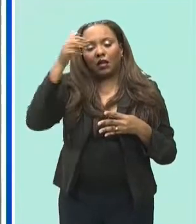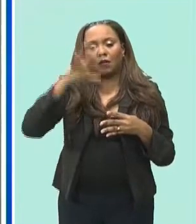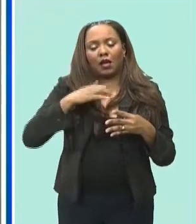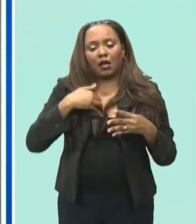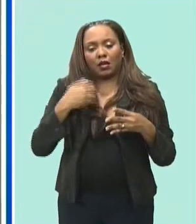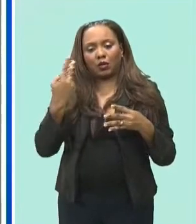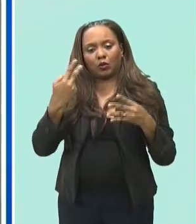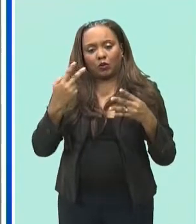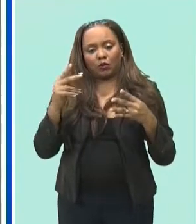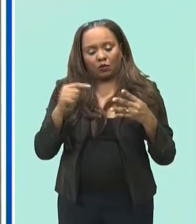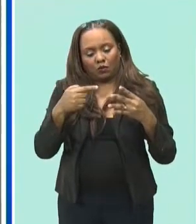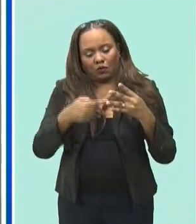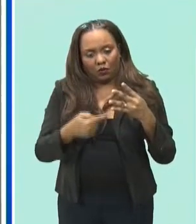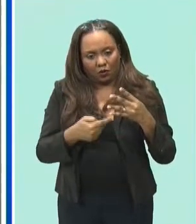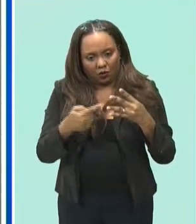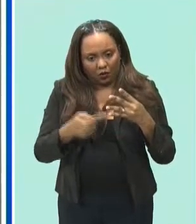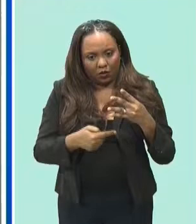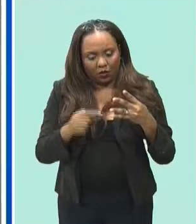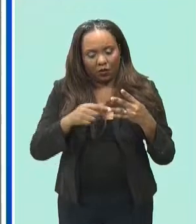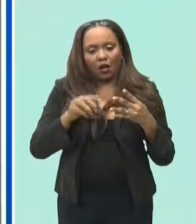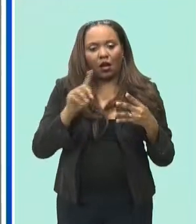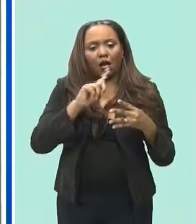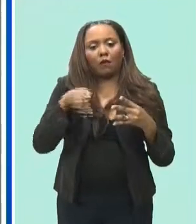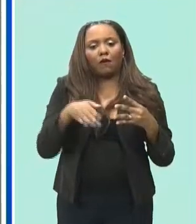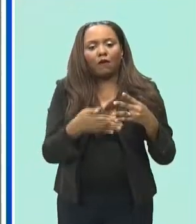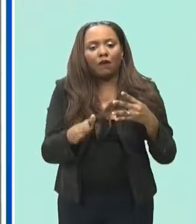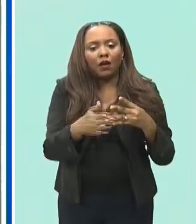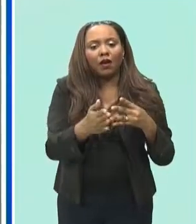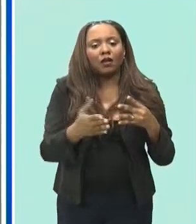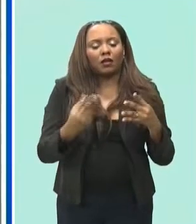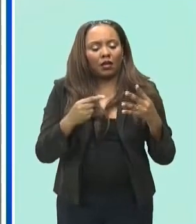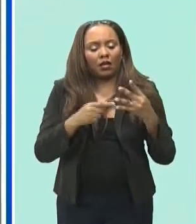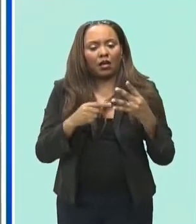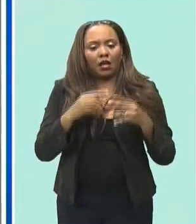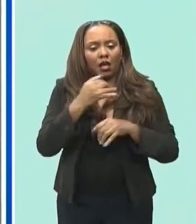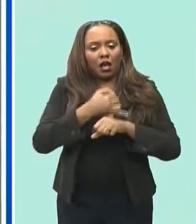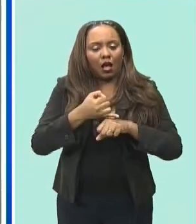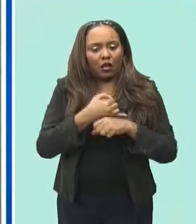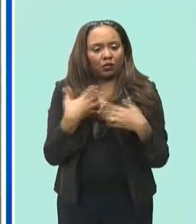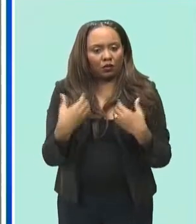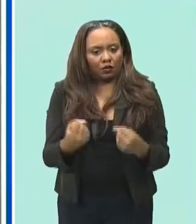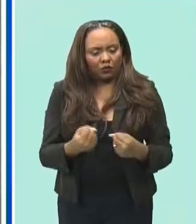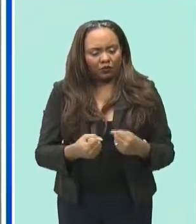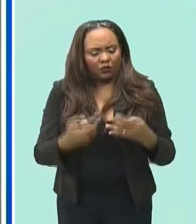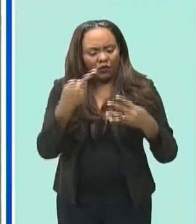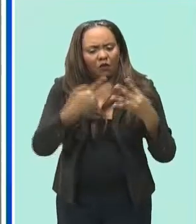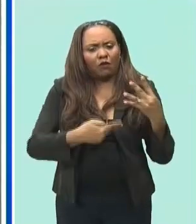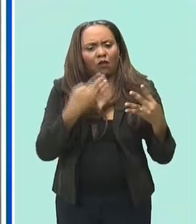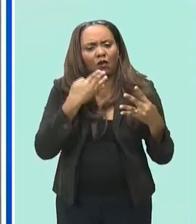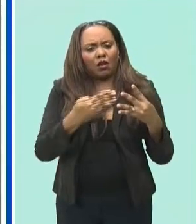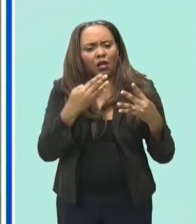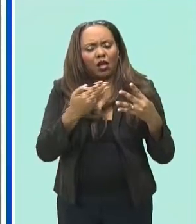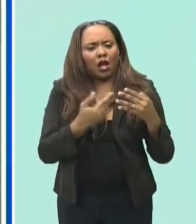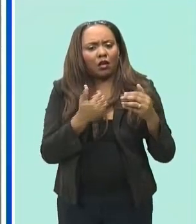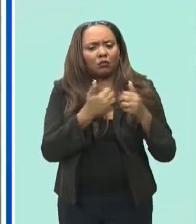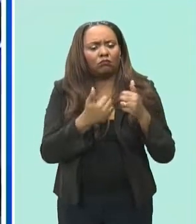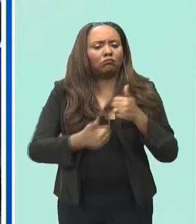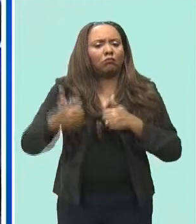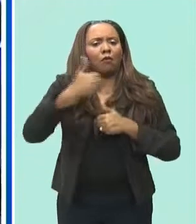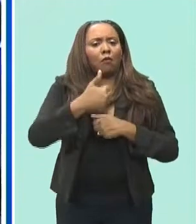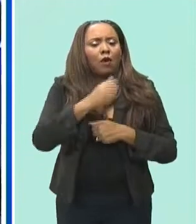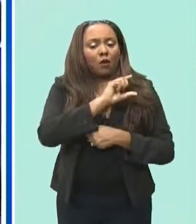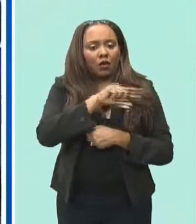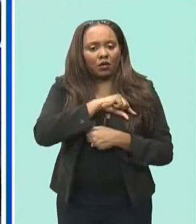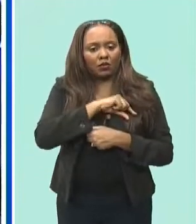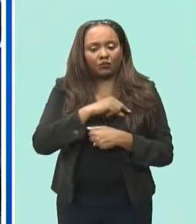fisheries and island strong these are four documentary films of very high quality which i'm sure will represent barbade as well now you said